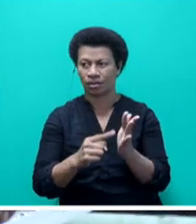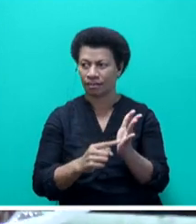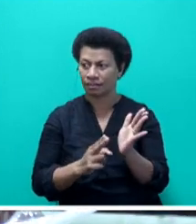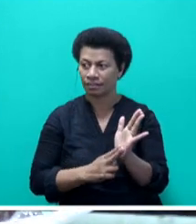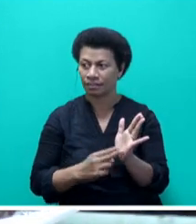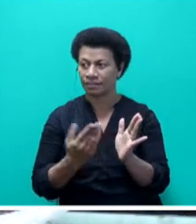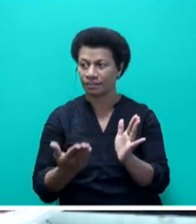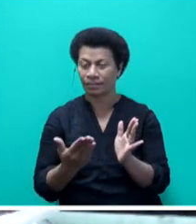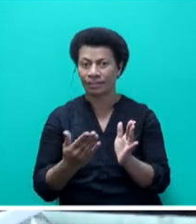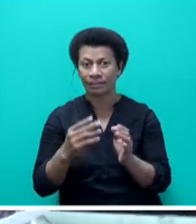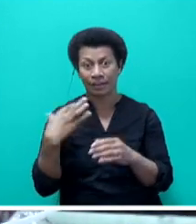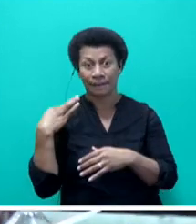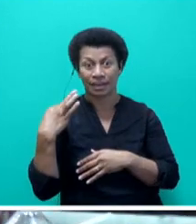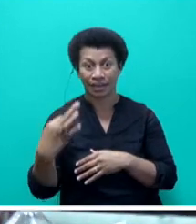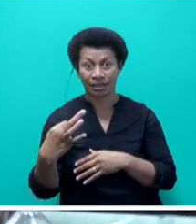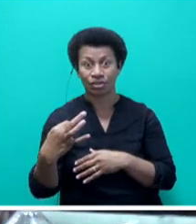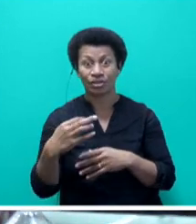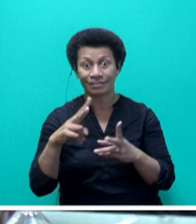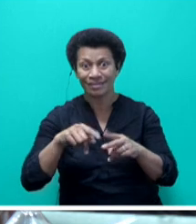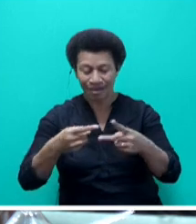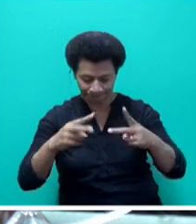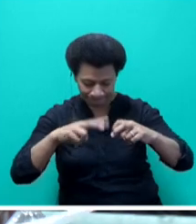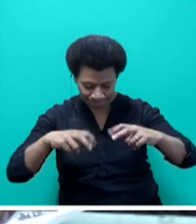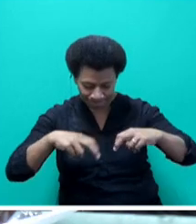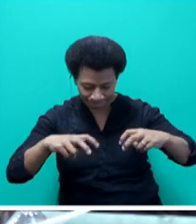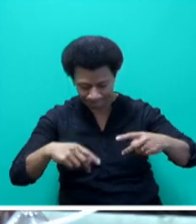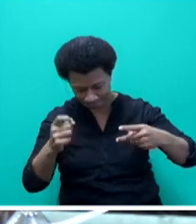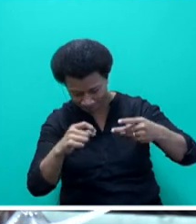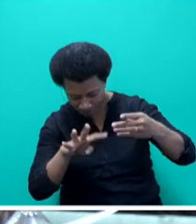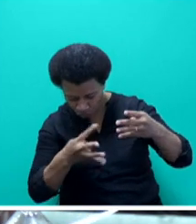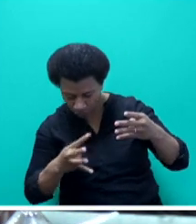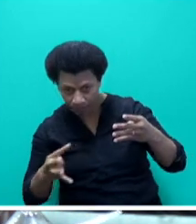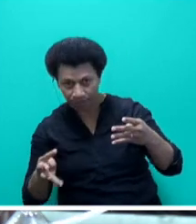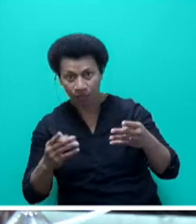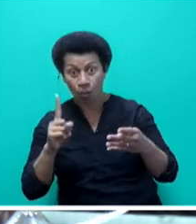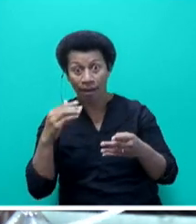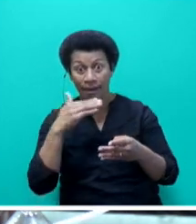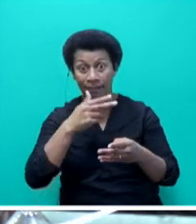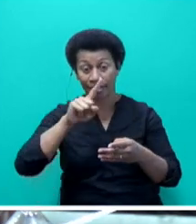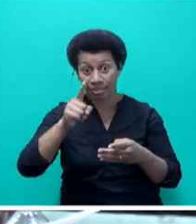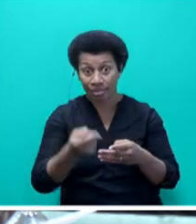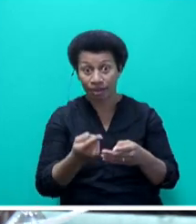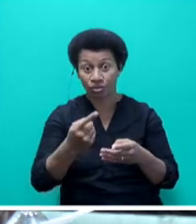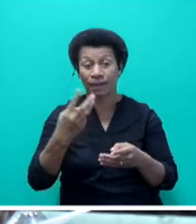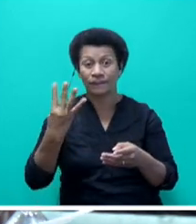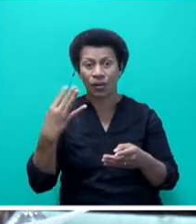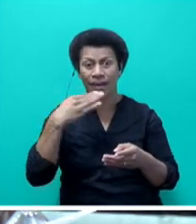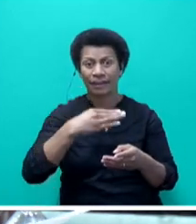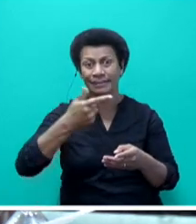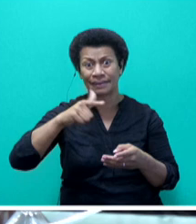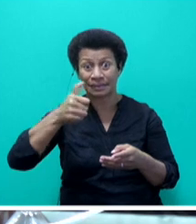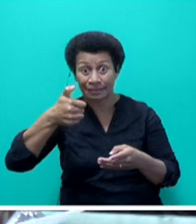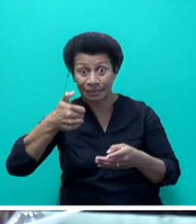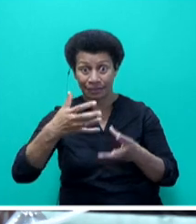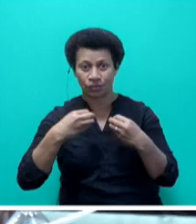These applications are currently at the verification stage. A total of 100,476 applications have been